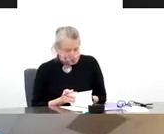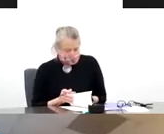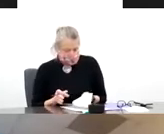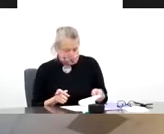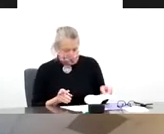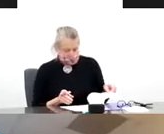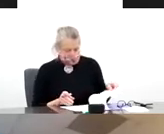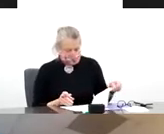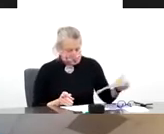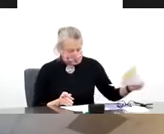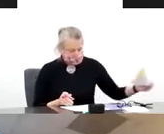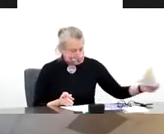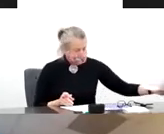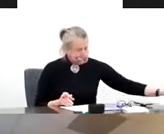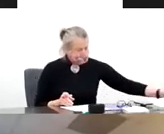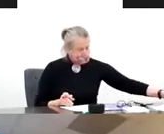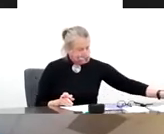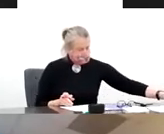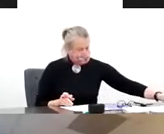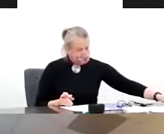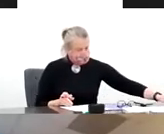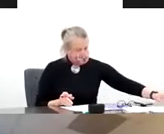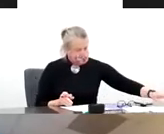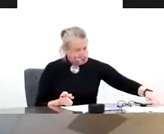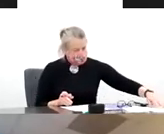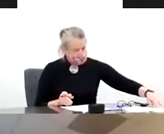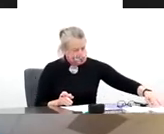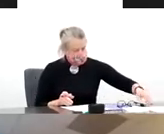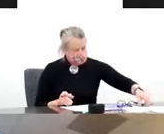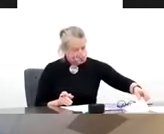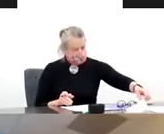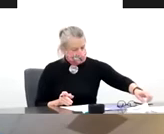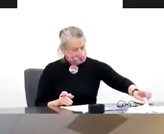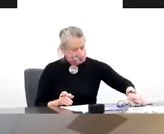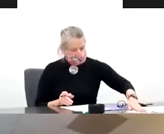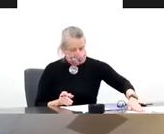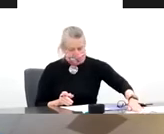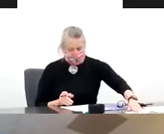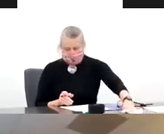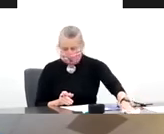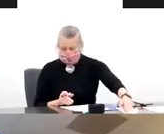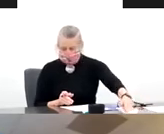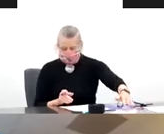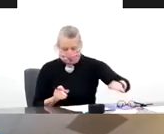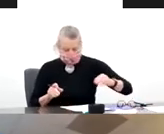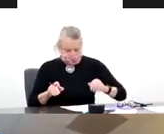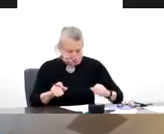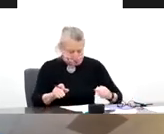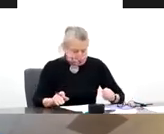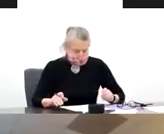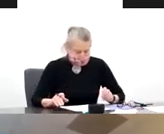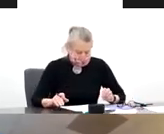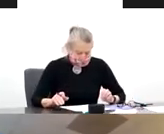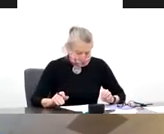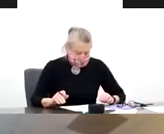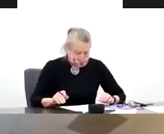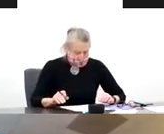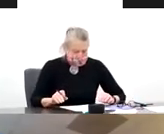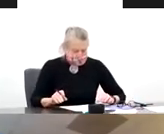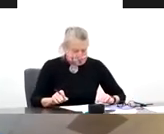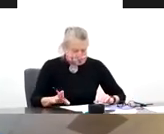More Than Just the Common Cold. And I chose this title not to be facetious, but to remind the readers